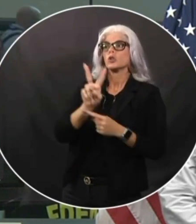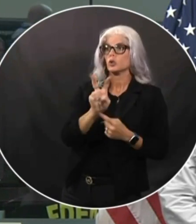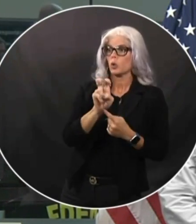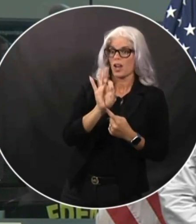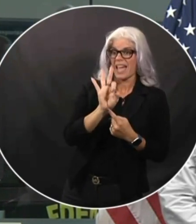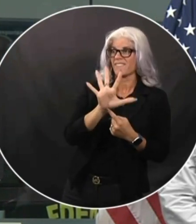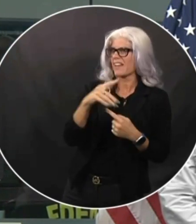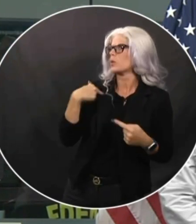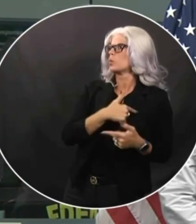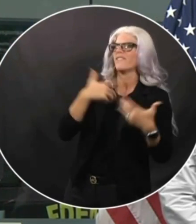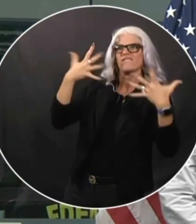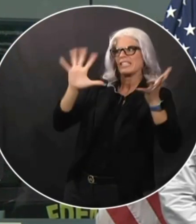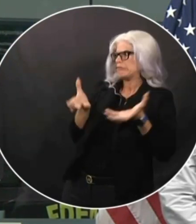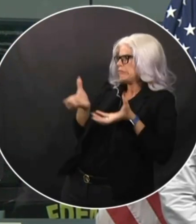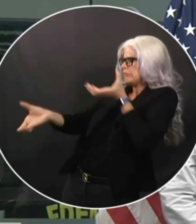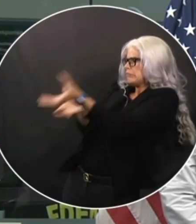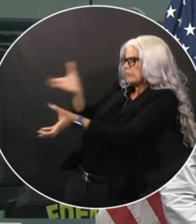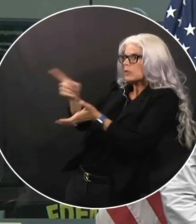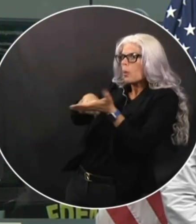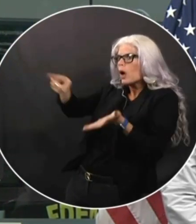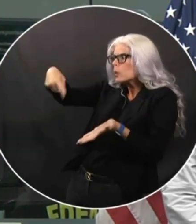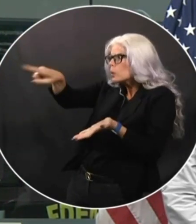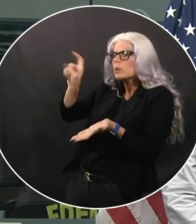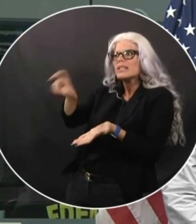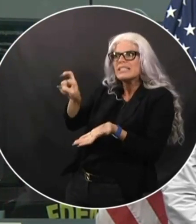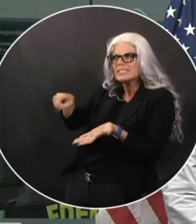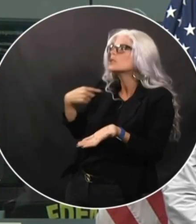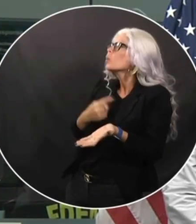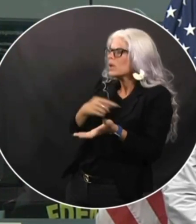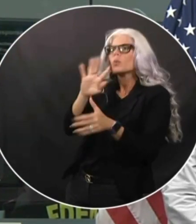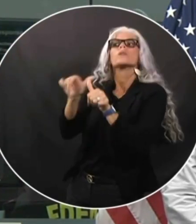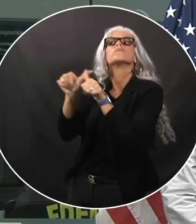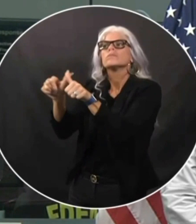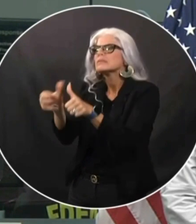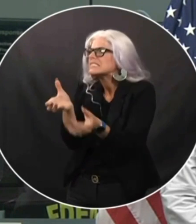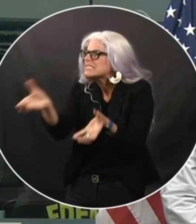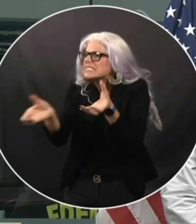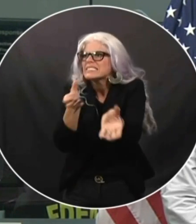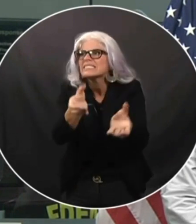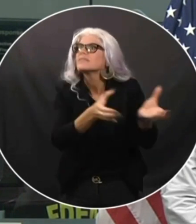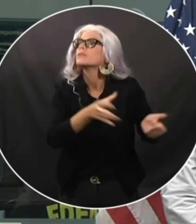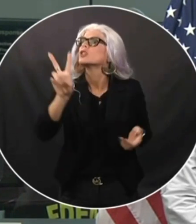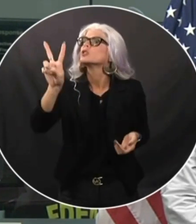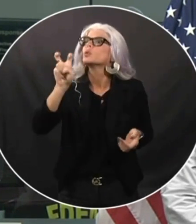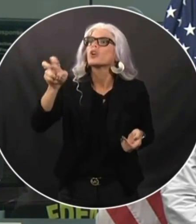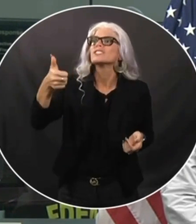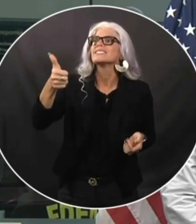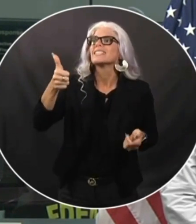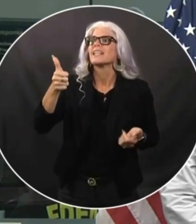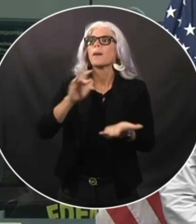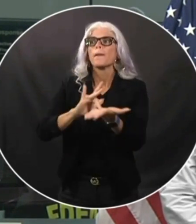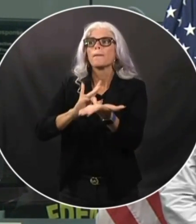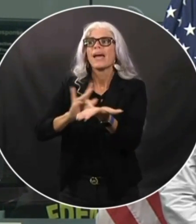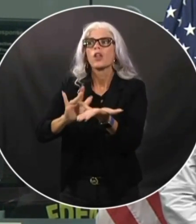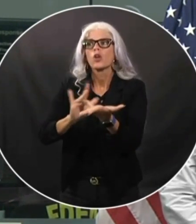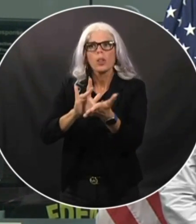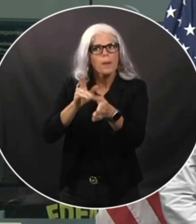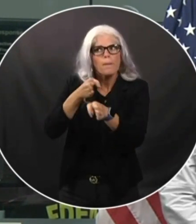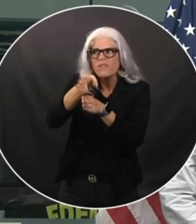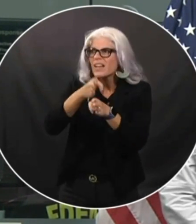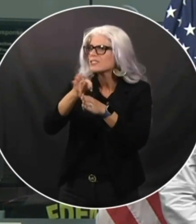and others are on the way. We've deployed 210 medical professionals to Hillsborough County special needs shelters and another